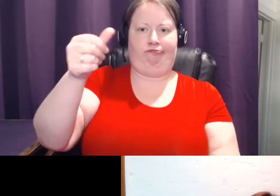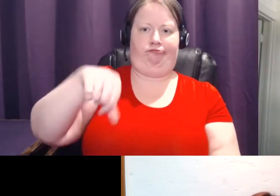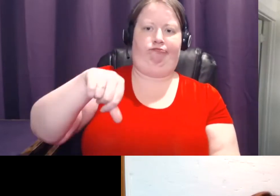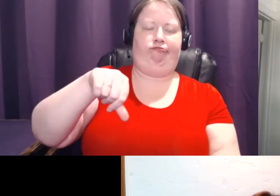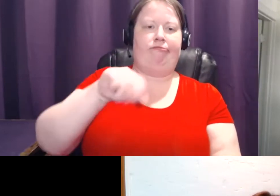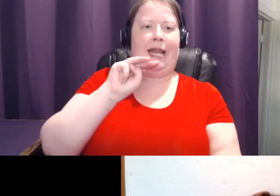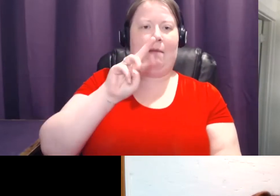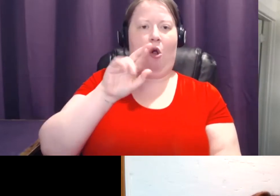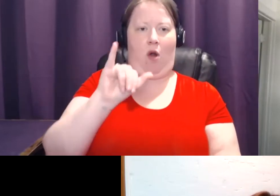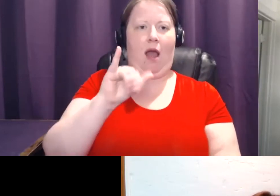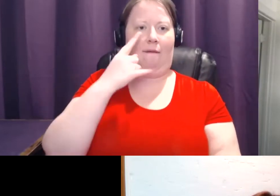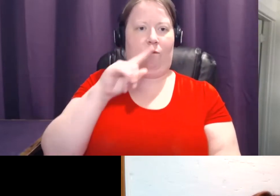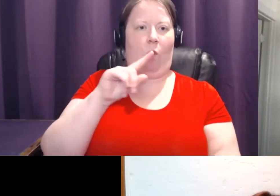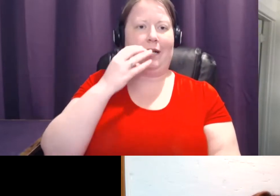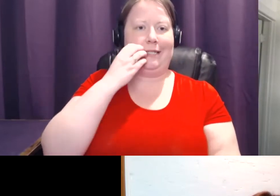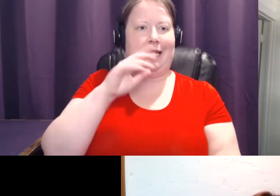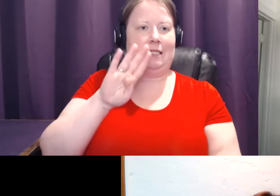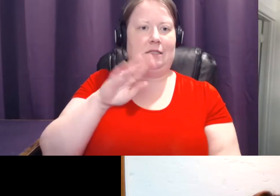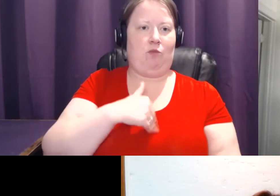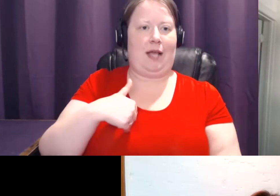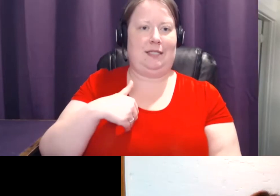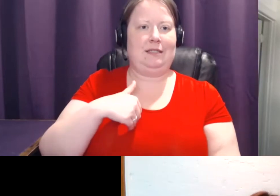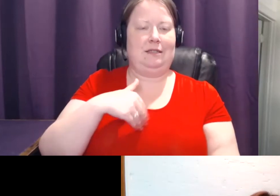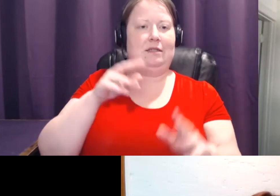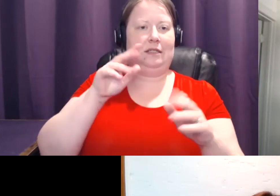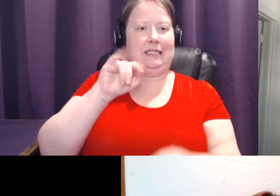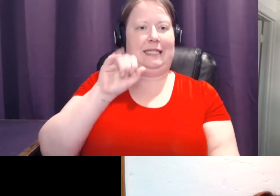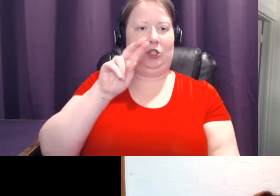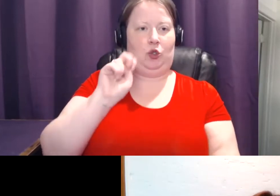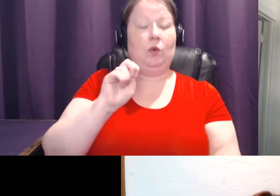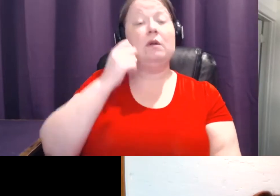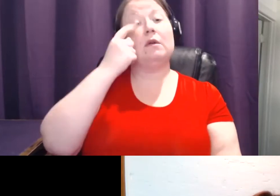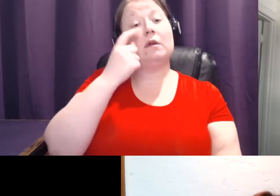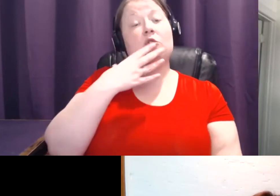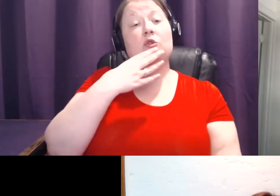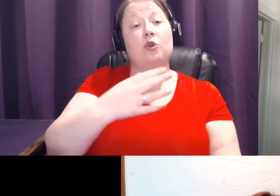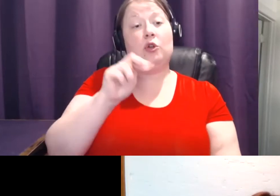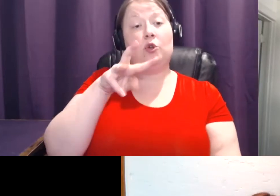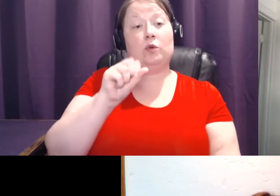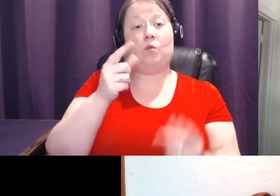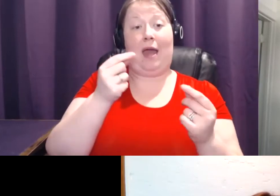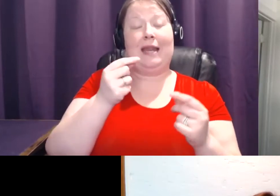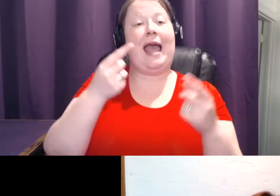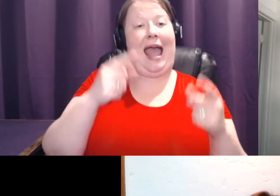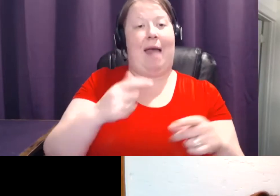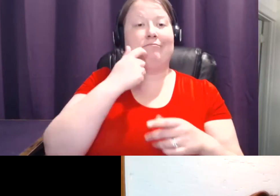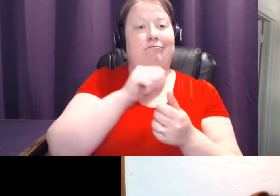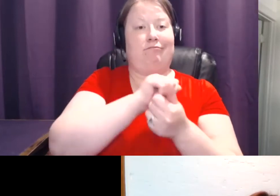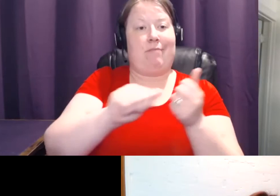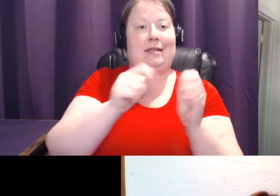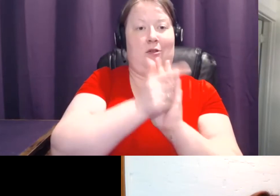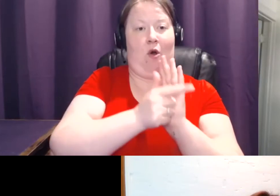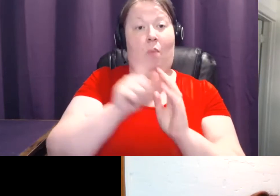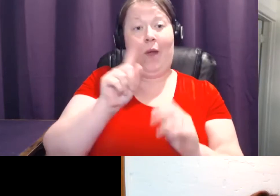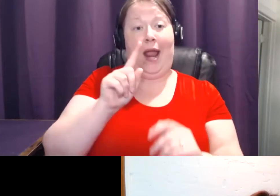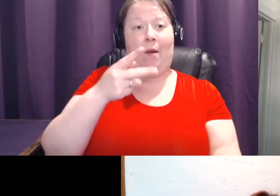MRI for dense breast tissue. The good news to that is that recently there was a law that was passed in the state of Pennsylvania by